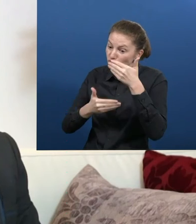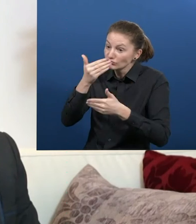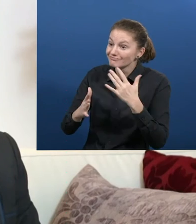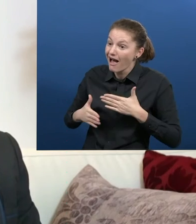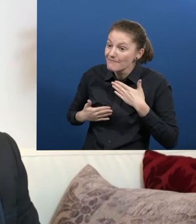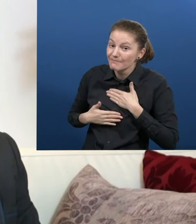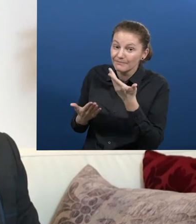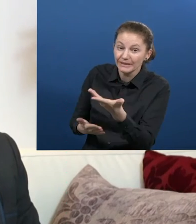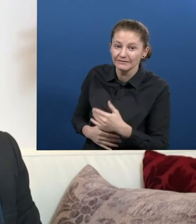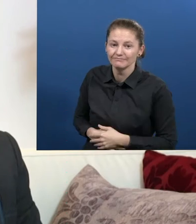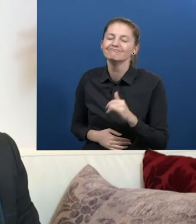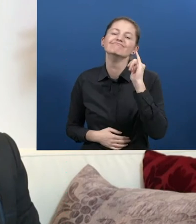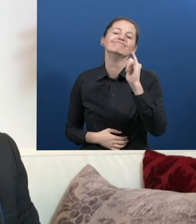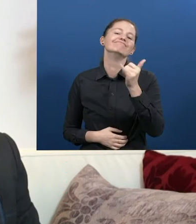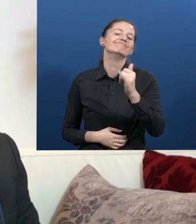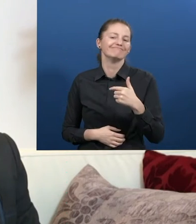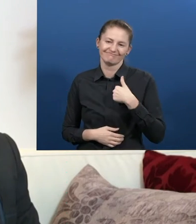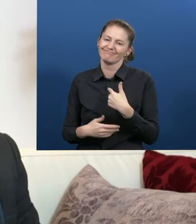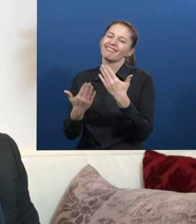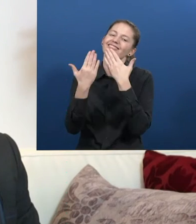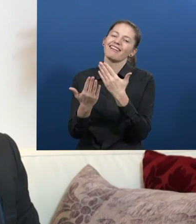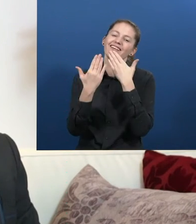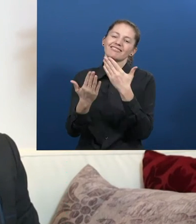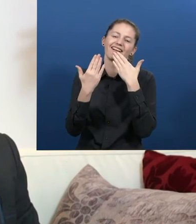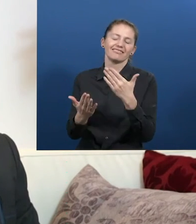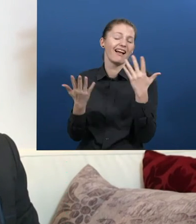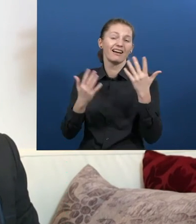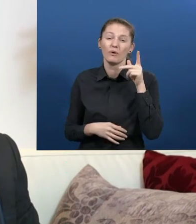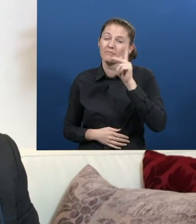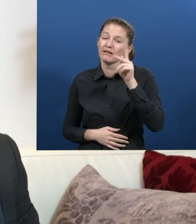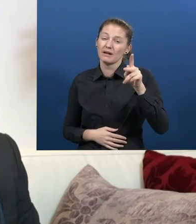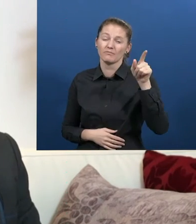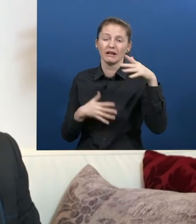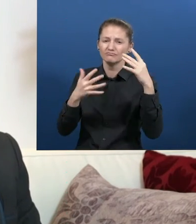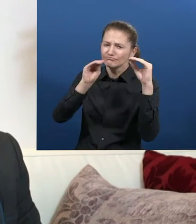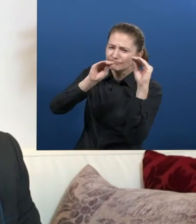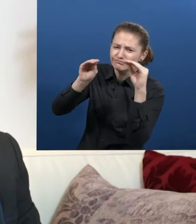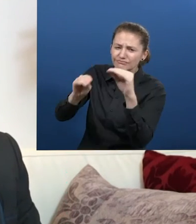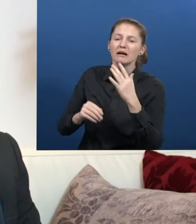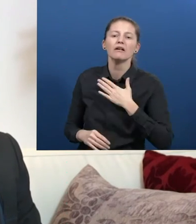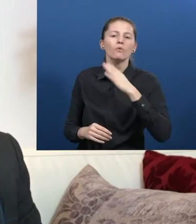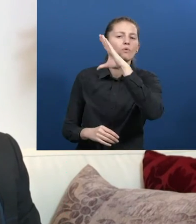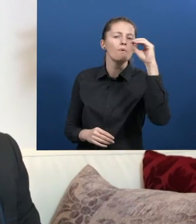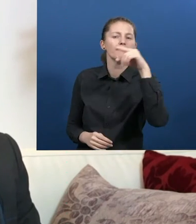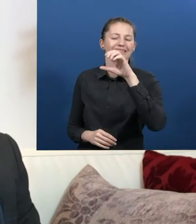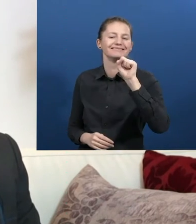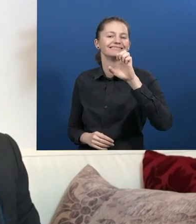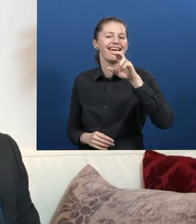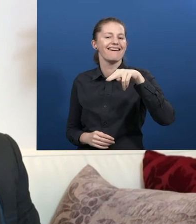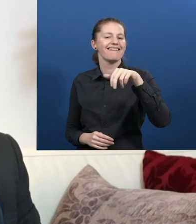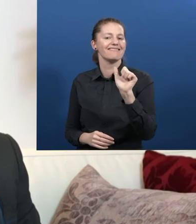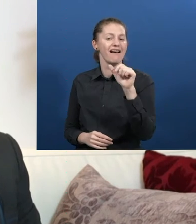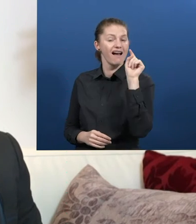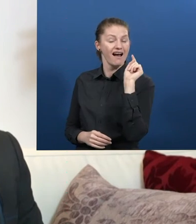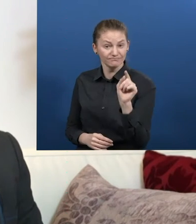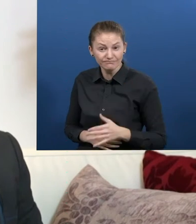Sí, todo fue gracias al Programa Pacto de Productividad que asesoró al SENA. Posterior se hizo las gestiones en la